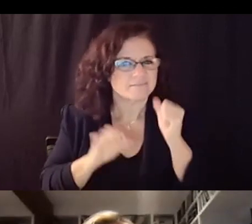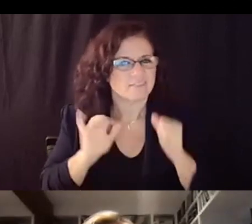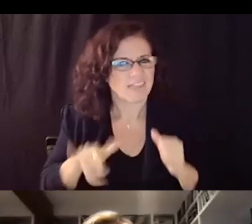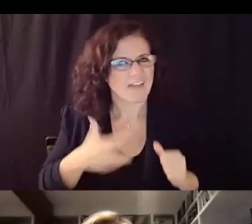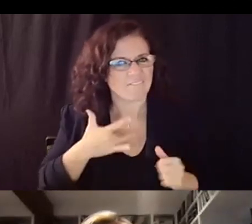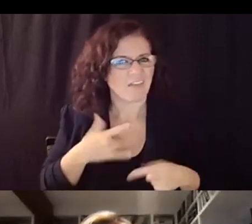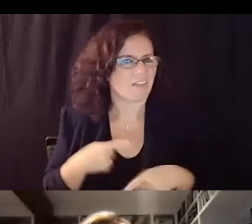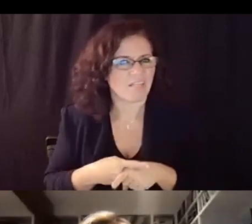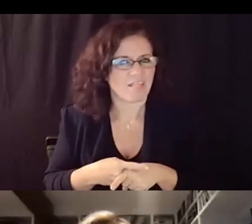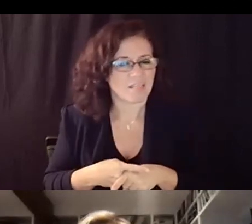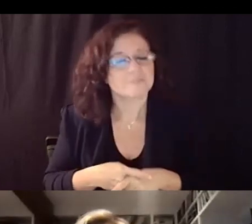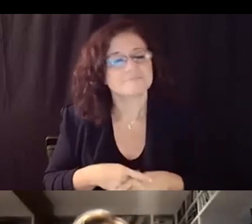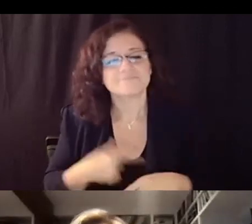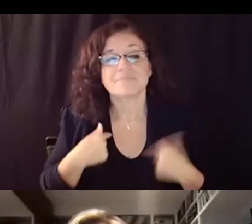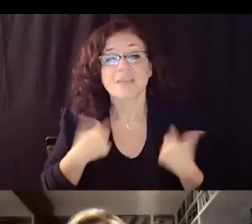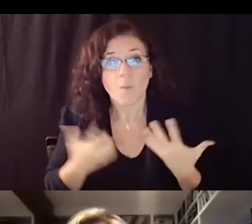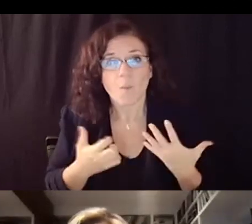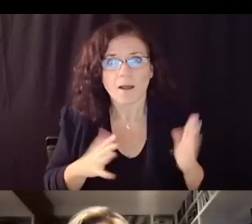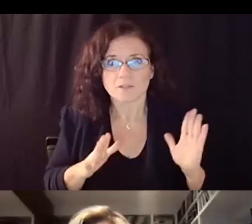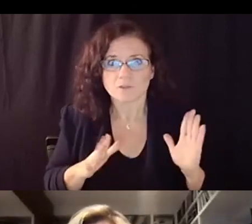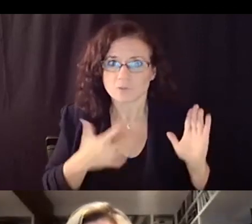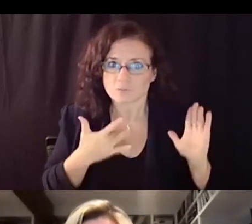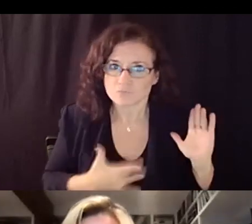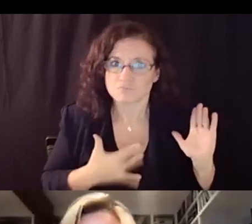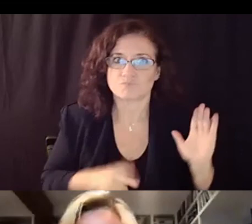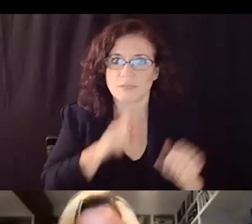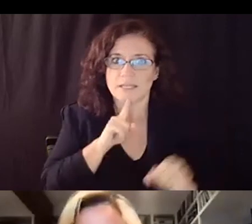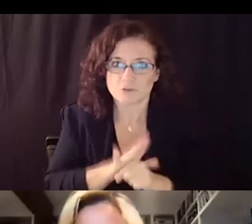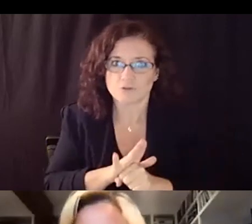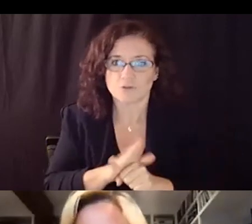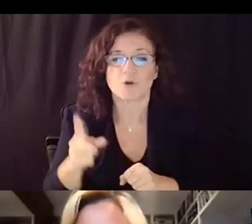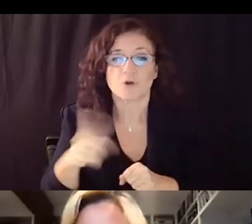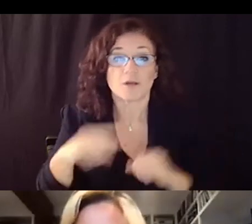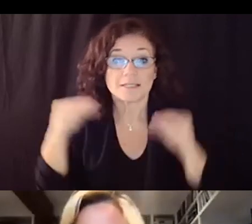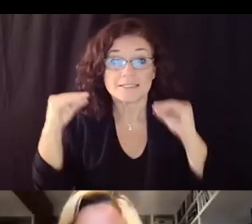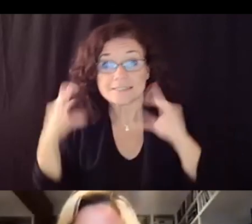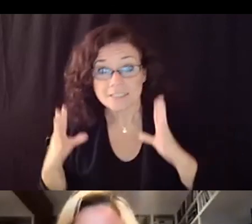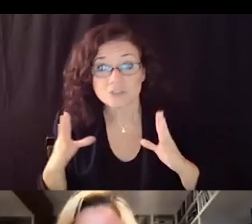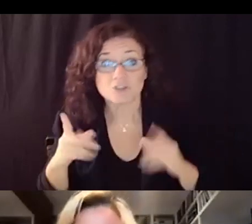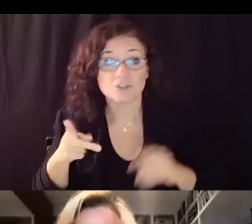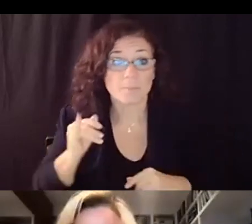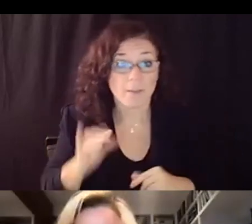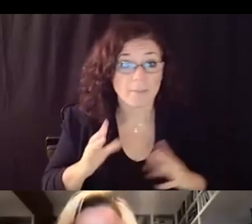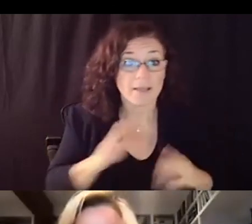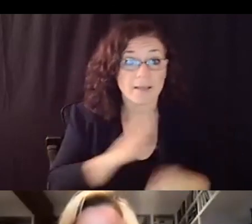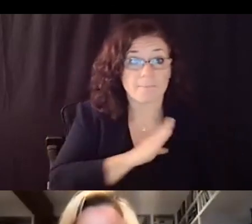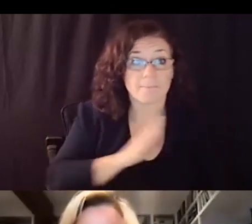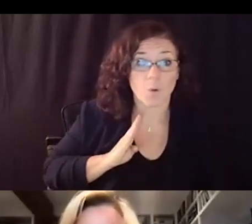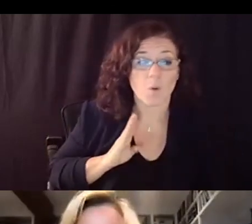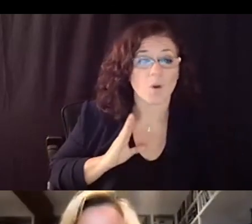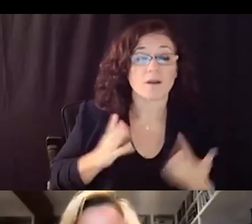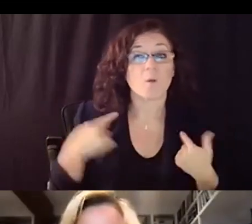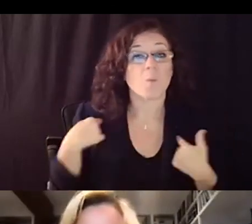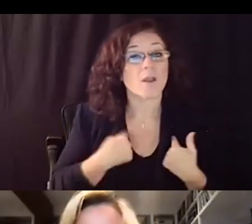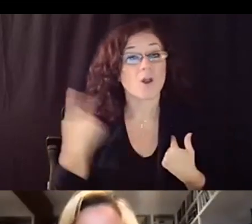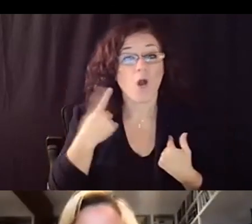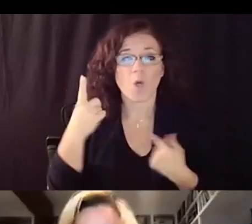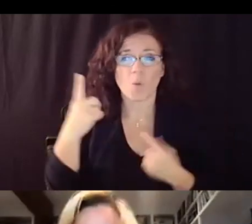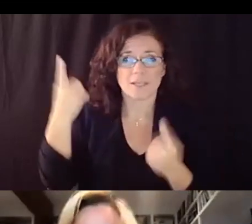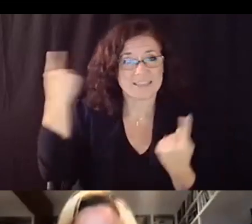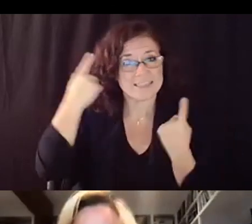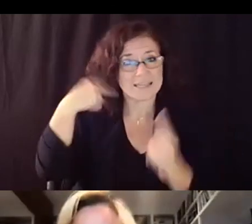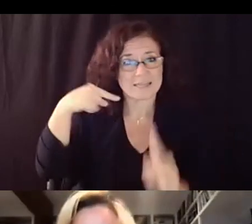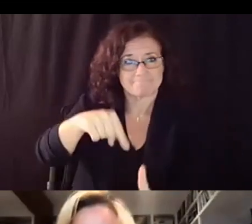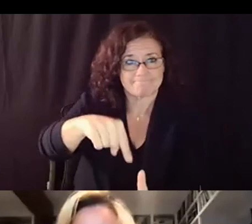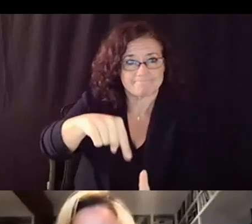the teachers the public the board that we are we hold students at the center of our decision making that that is